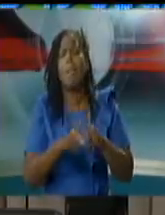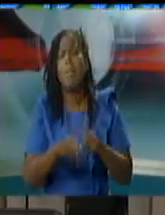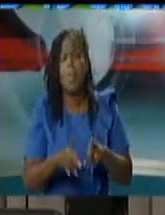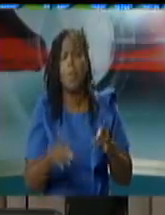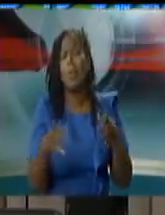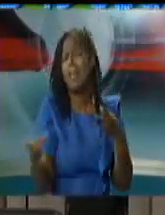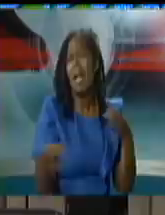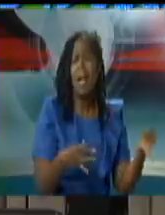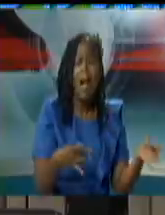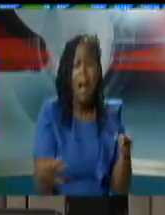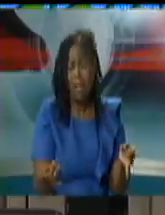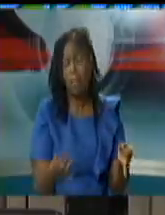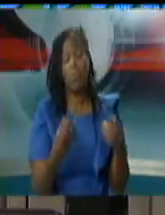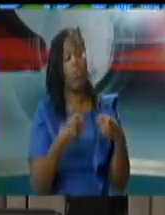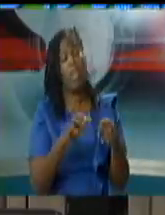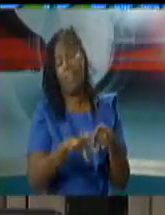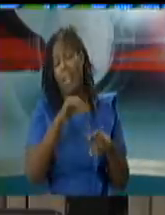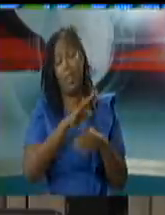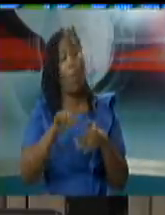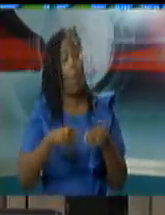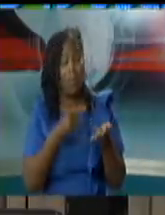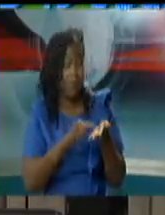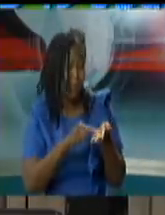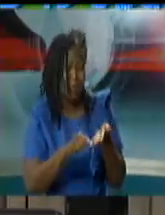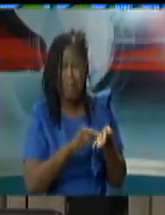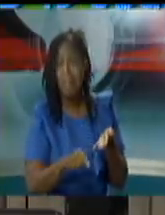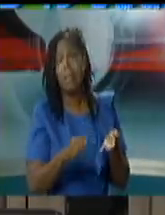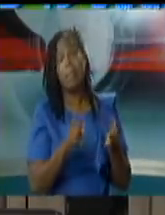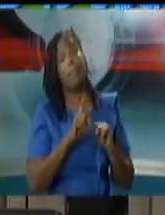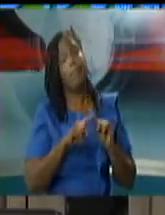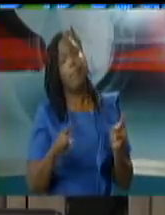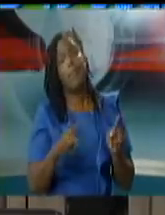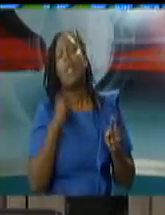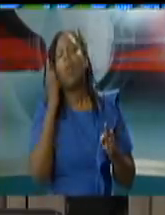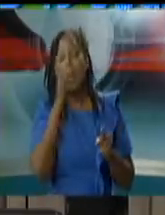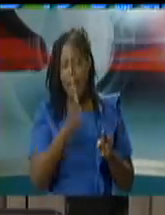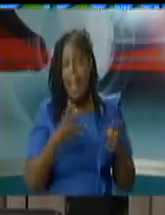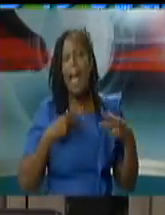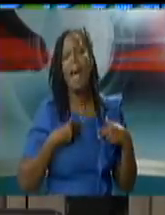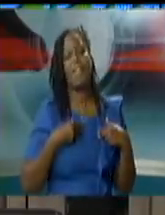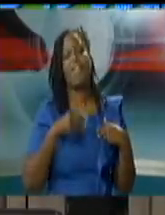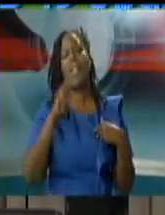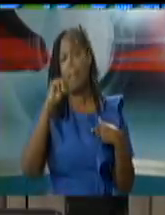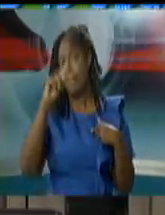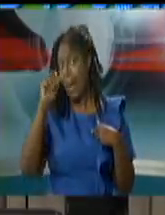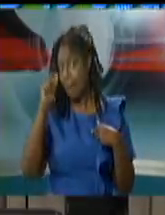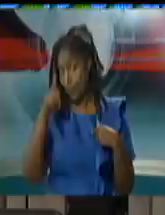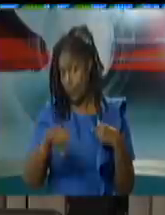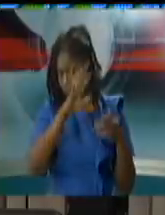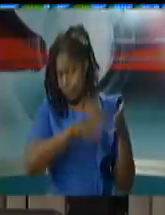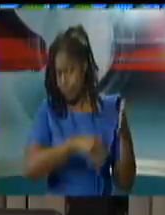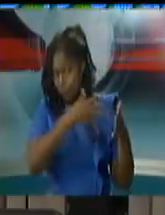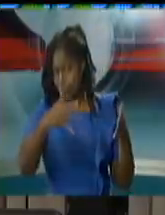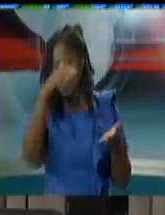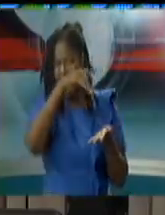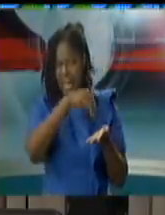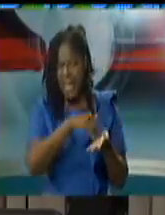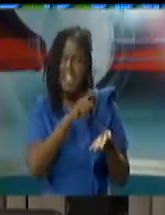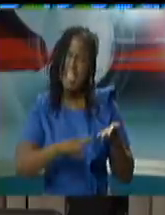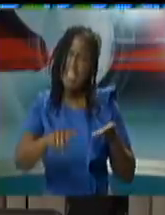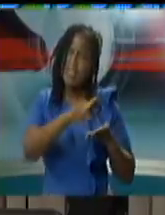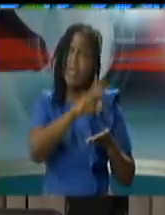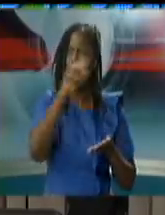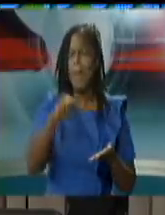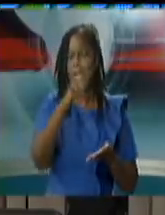map up twice or three times now so that map will be back up next week maybe monday or tuesday to